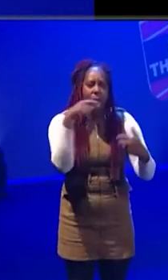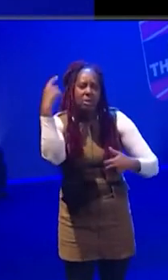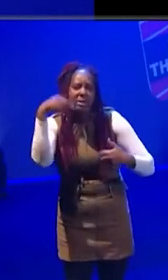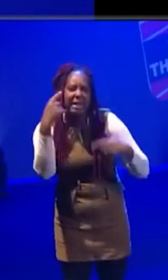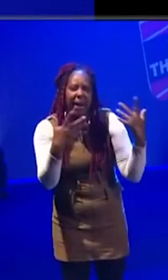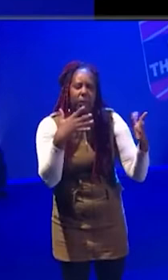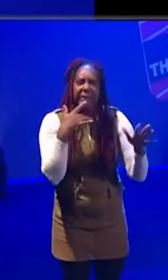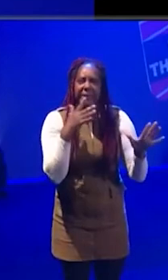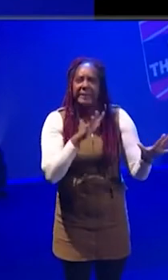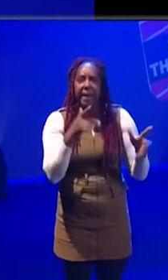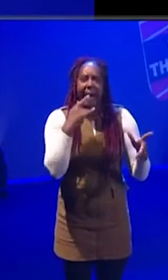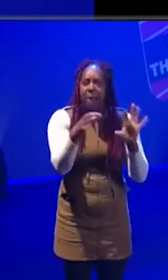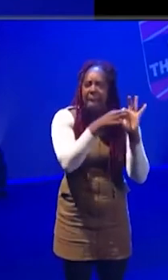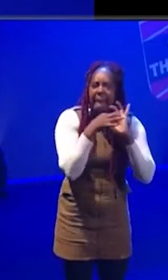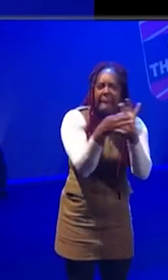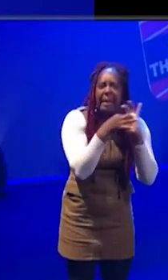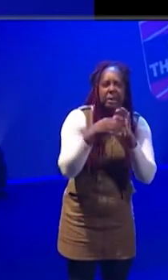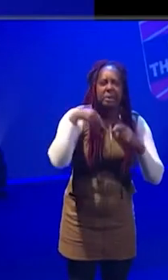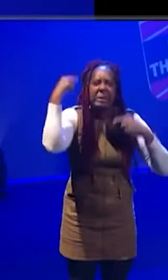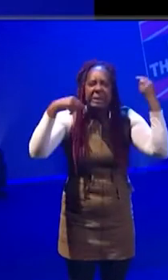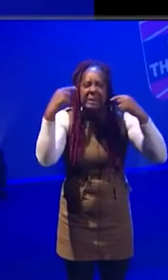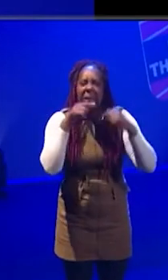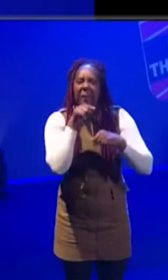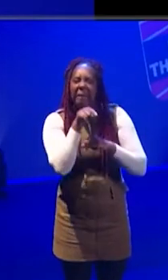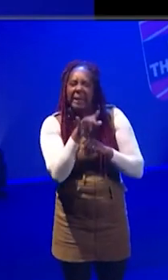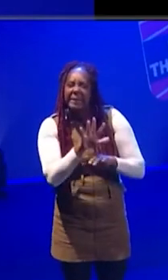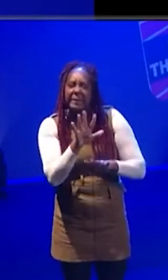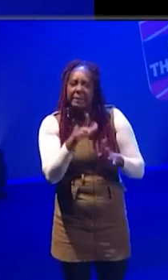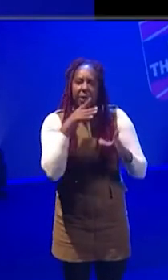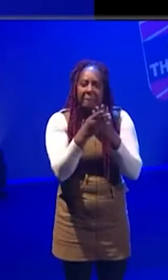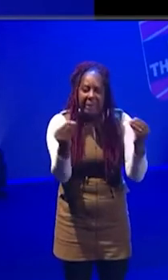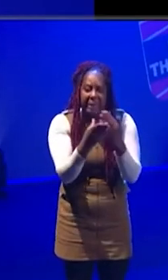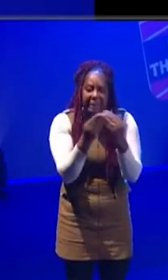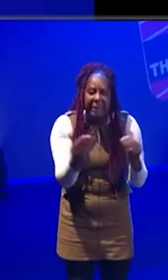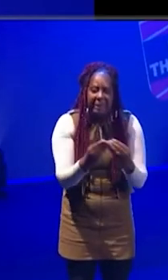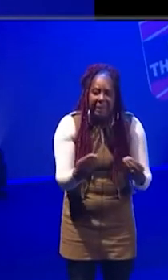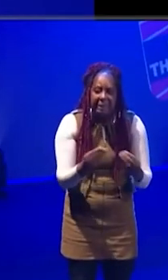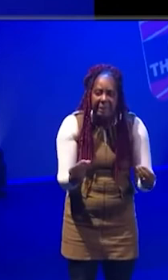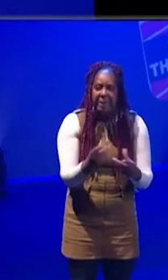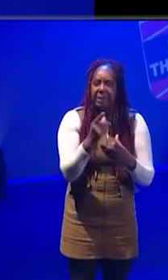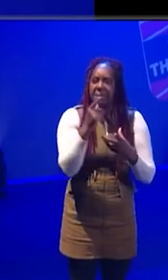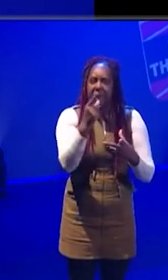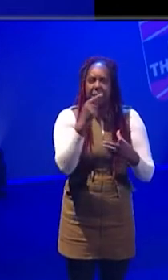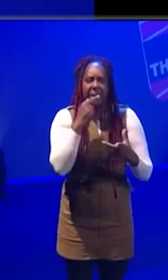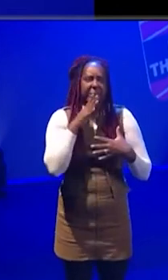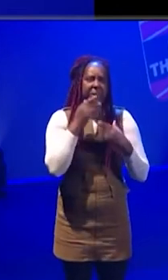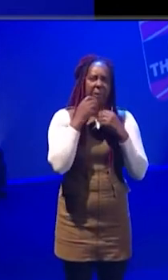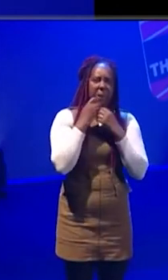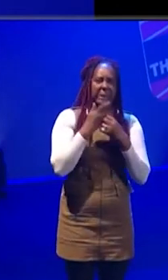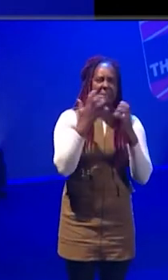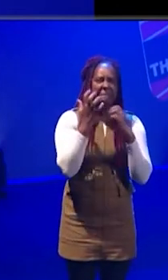like all this? How I how do I relate to the sound of the space? All of that was gone. And so suddenly I kind of had to become more audio engineering,